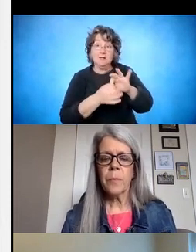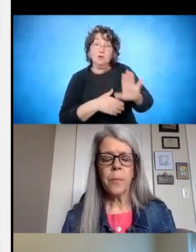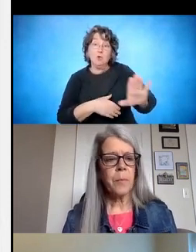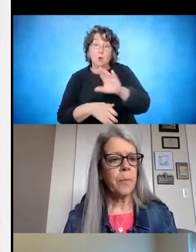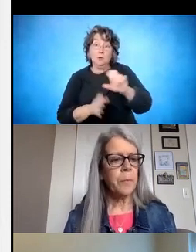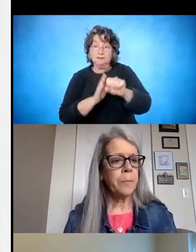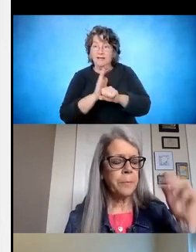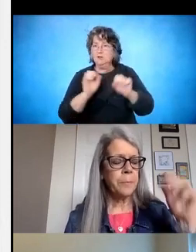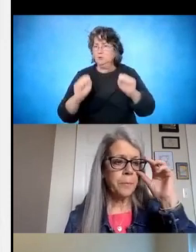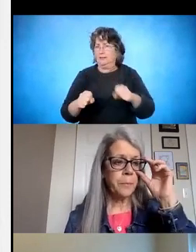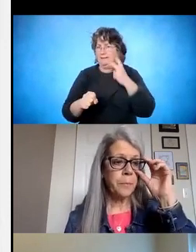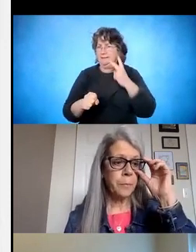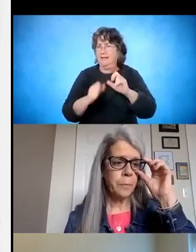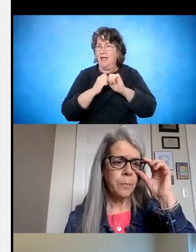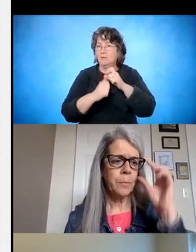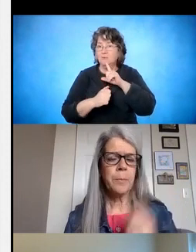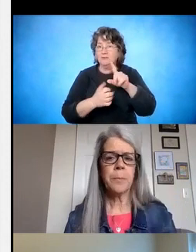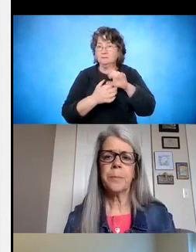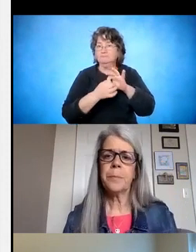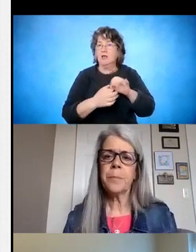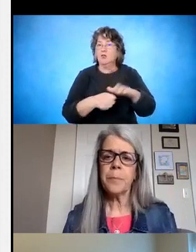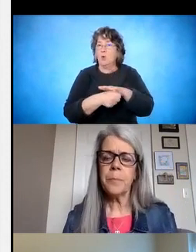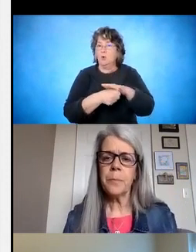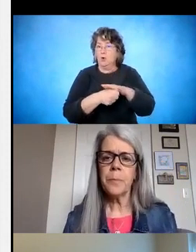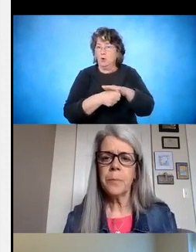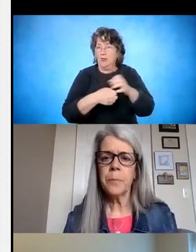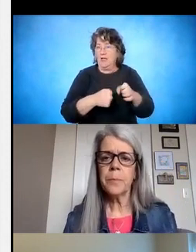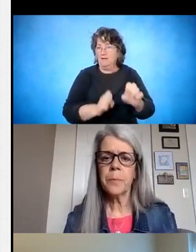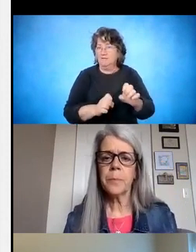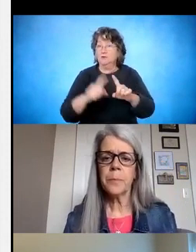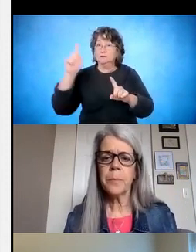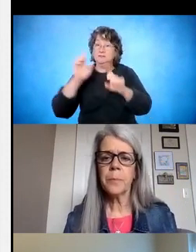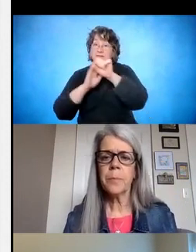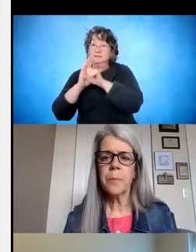those local efforts when you have the support at the state level for moving forward.